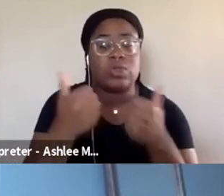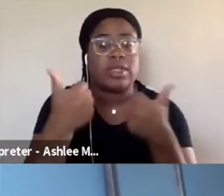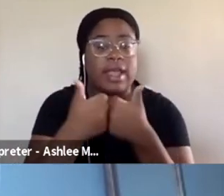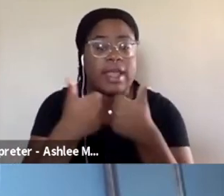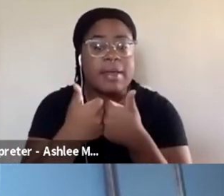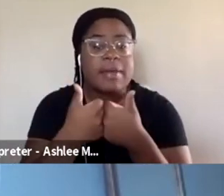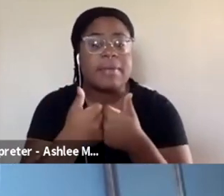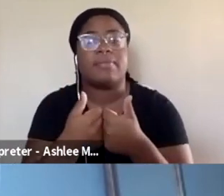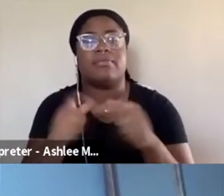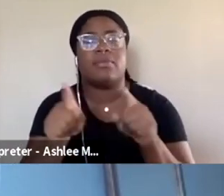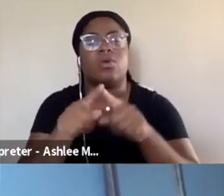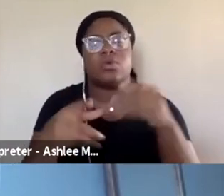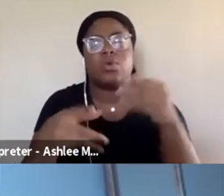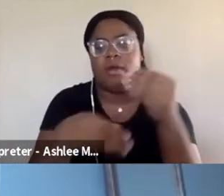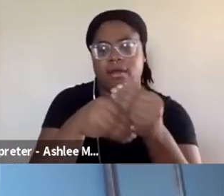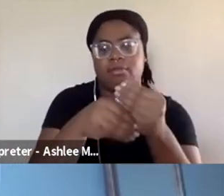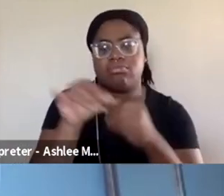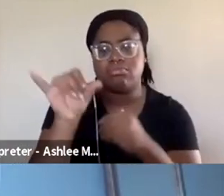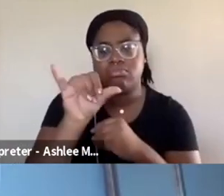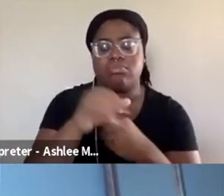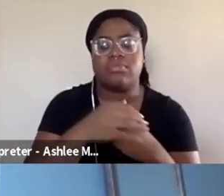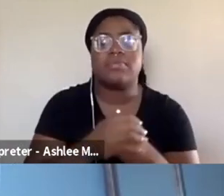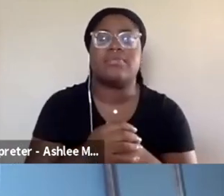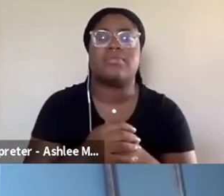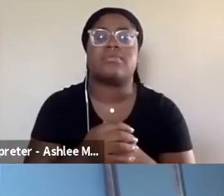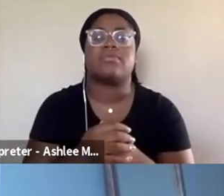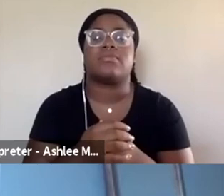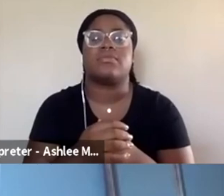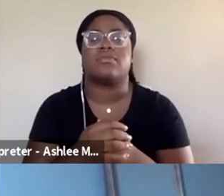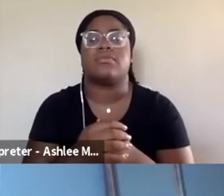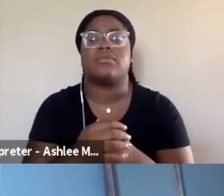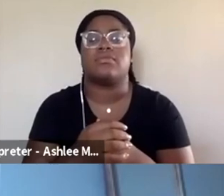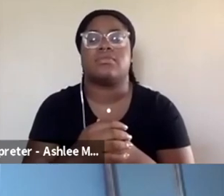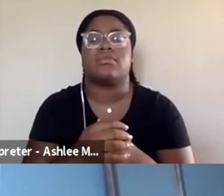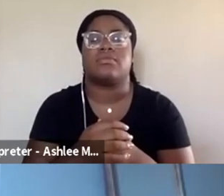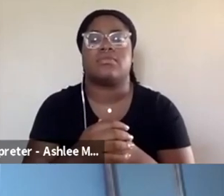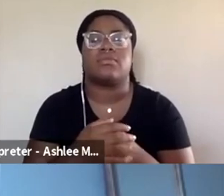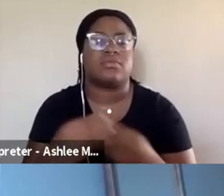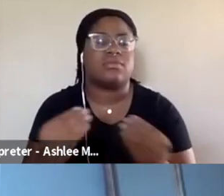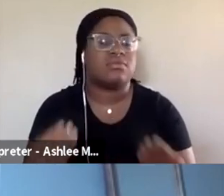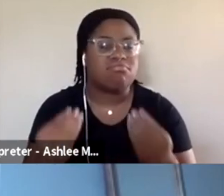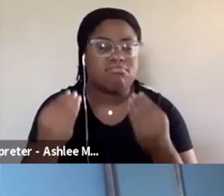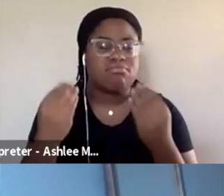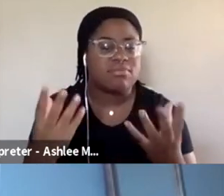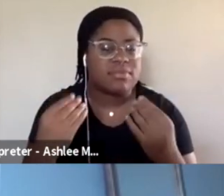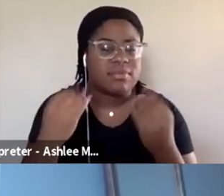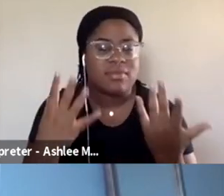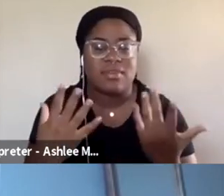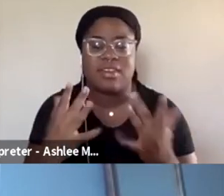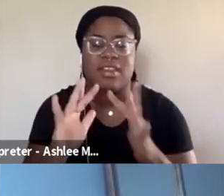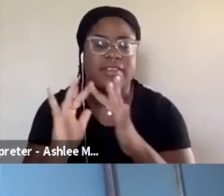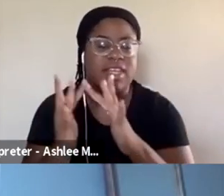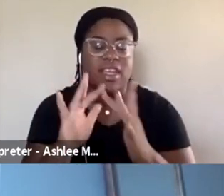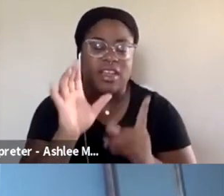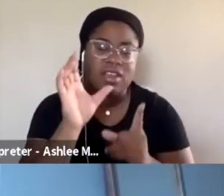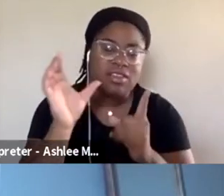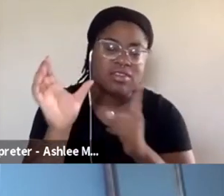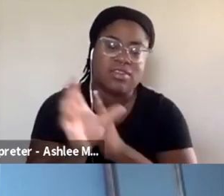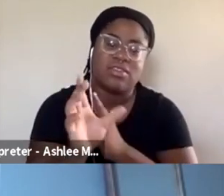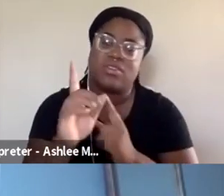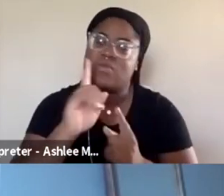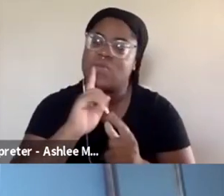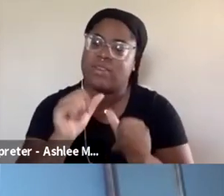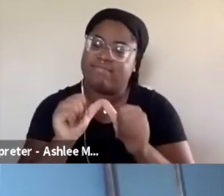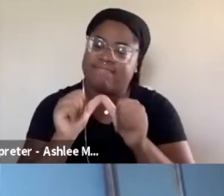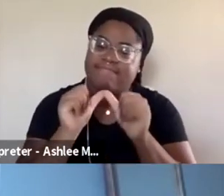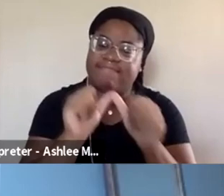also like adds to it. Like there are lots of, um, a lot, a lot of internet culture is driven by like